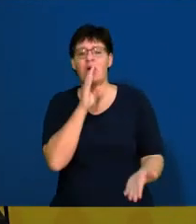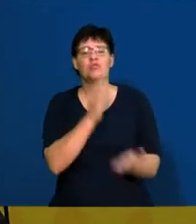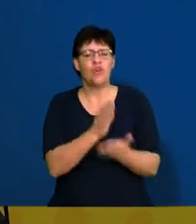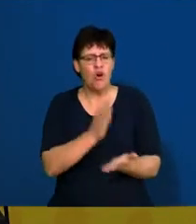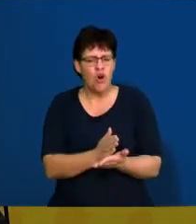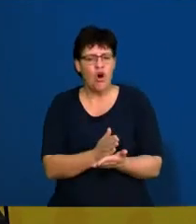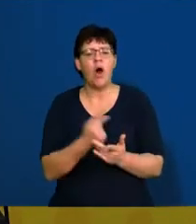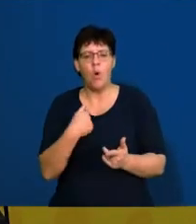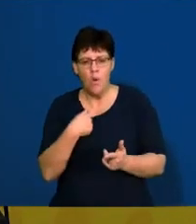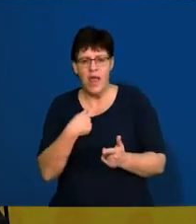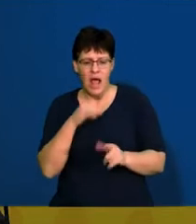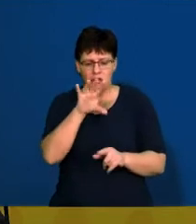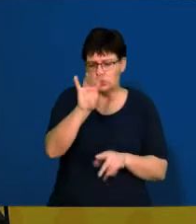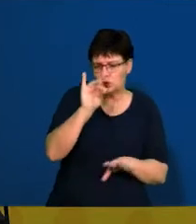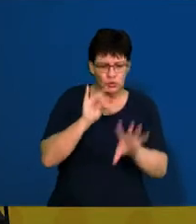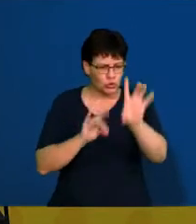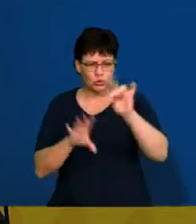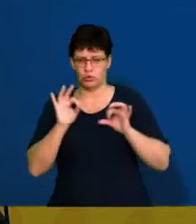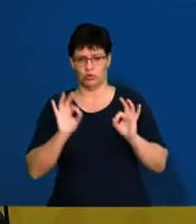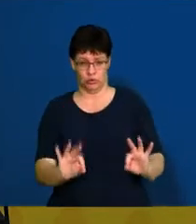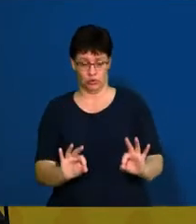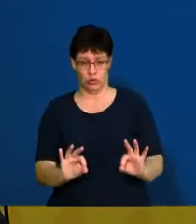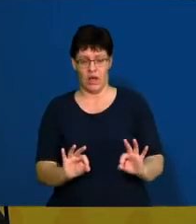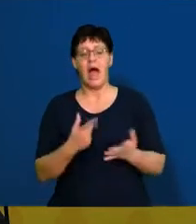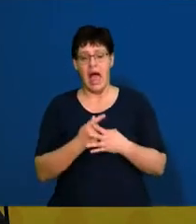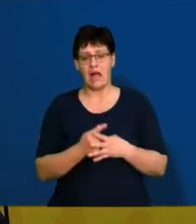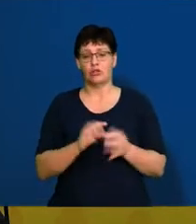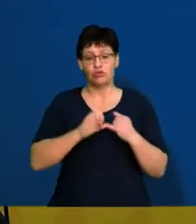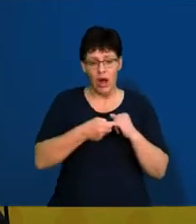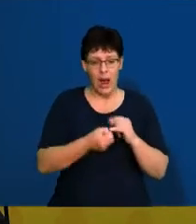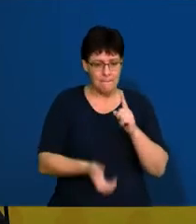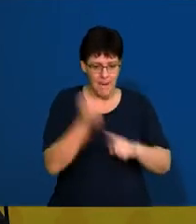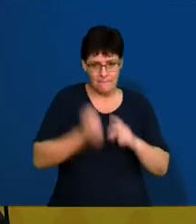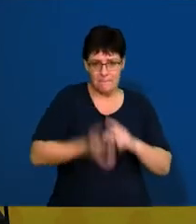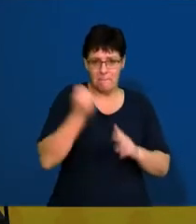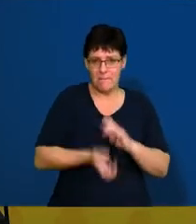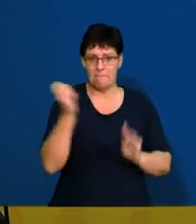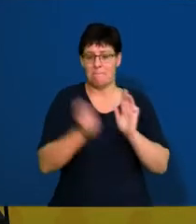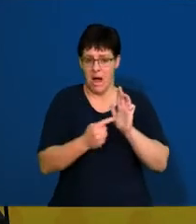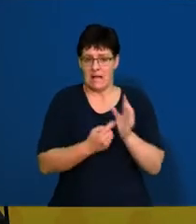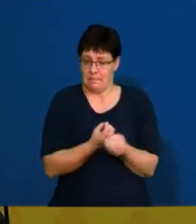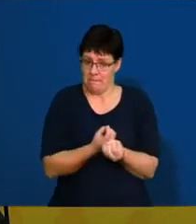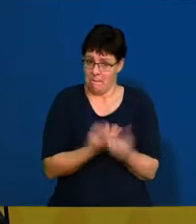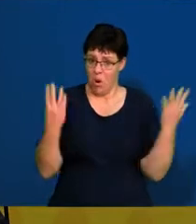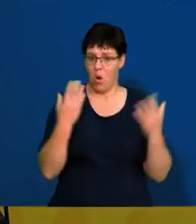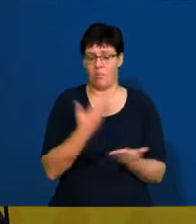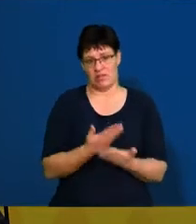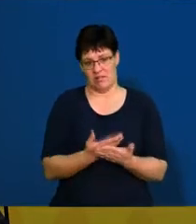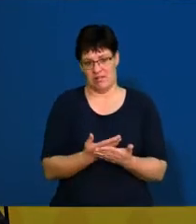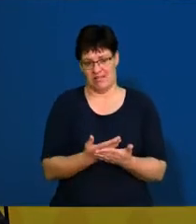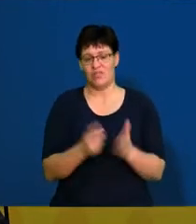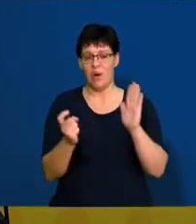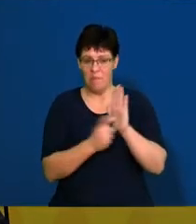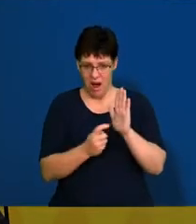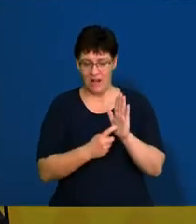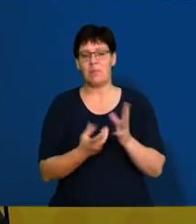pick our battles and we try and win as many of them as possible so that we can get the marks that